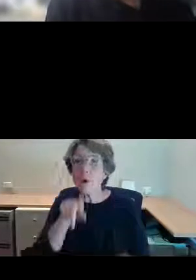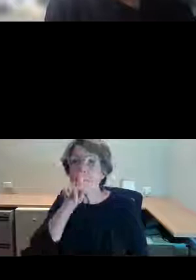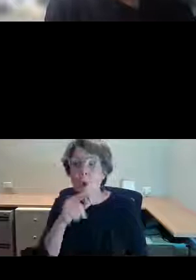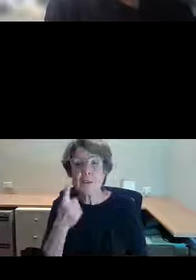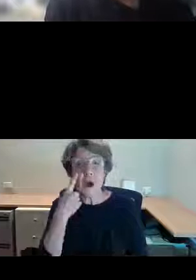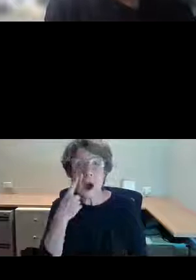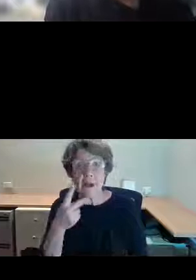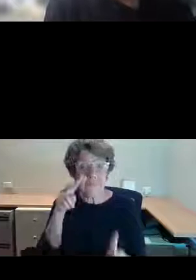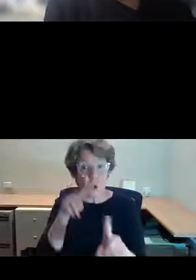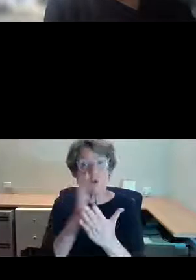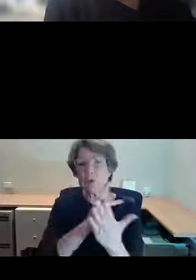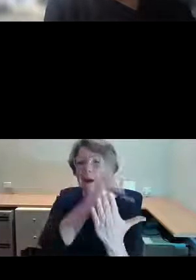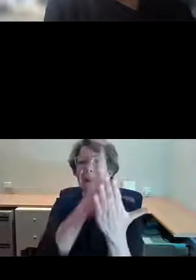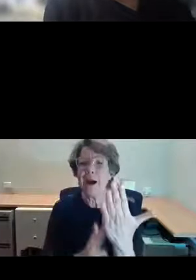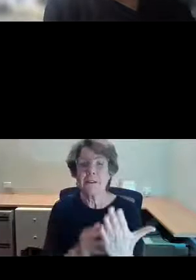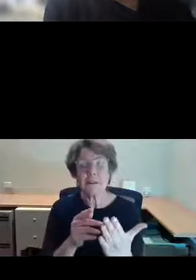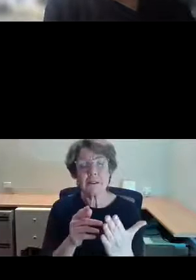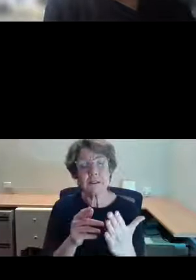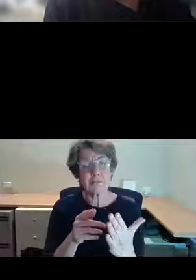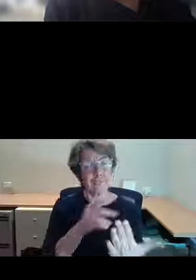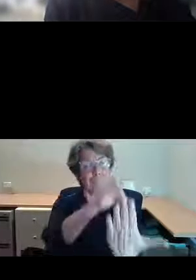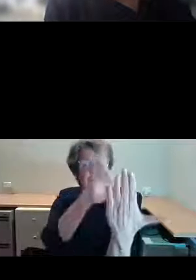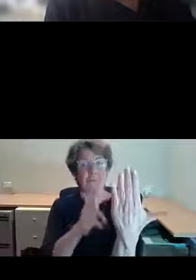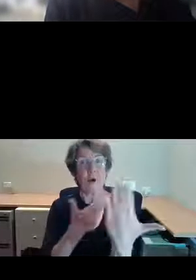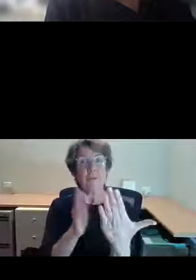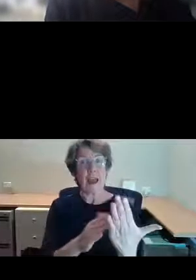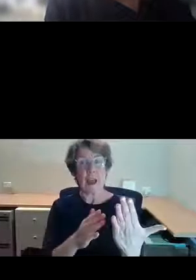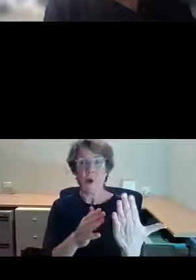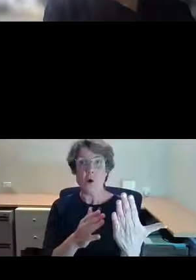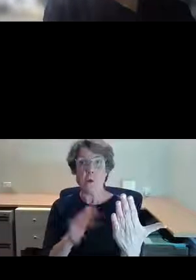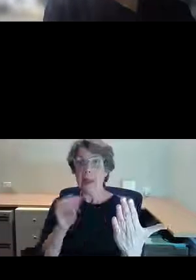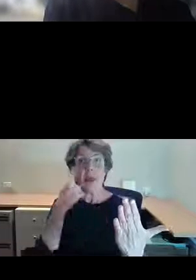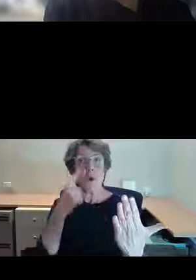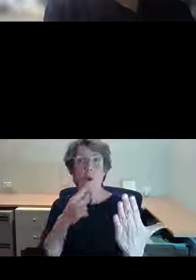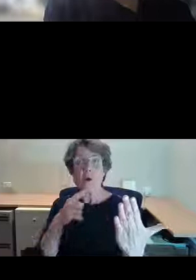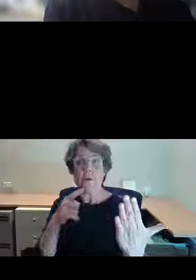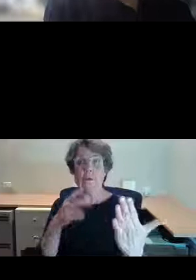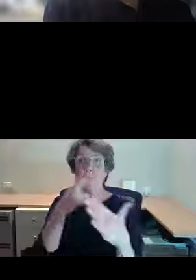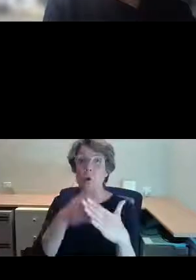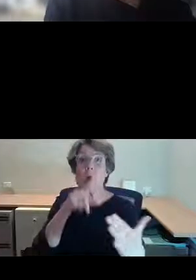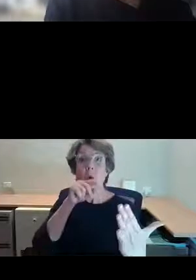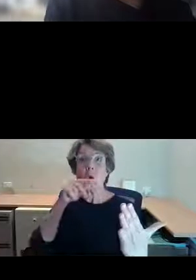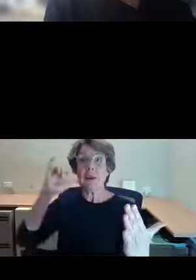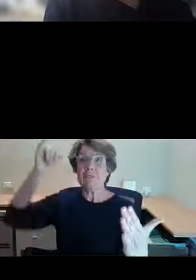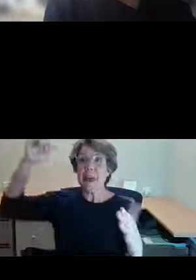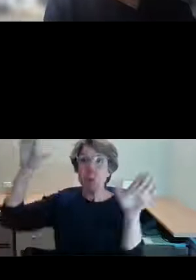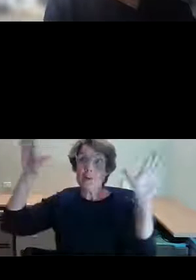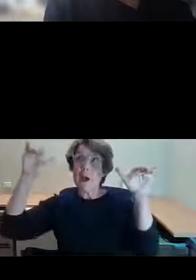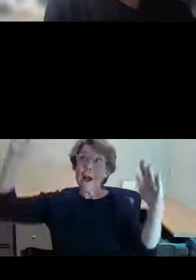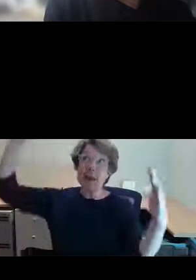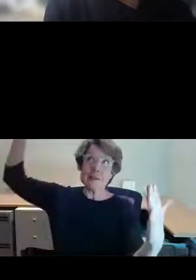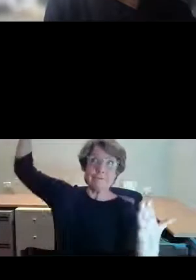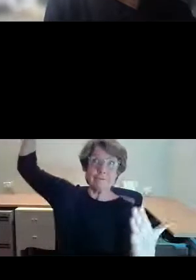artist's impression of how the city might have looked to a bird flying above the landscape below. This one was drawn